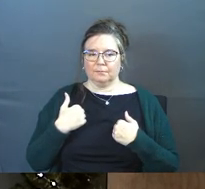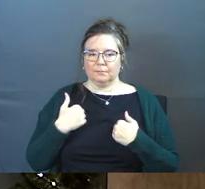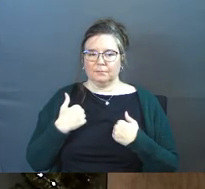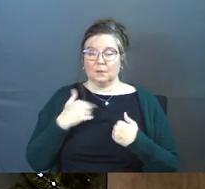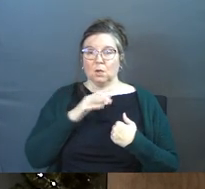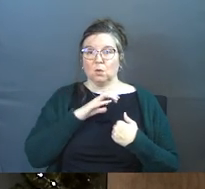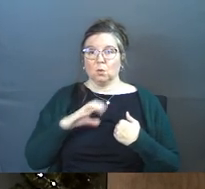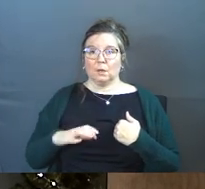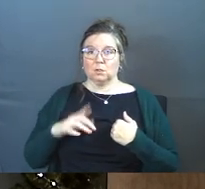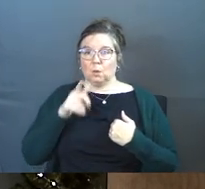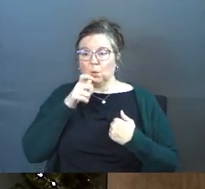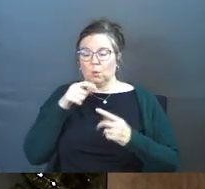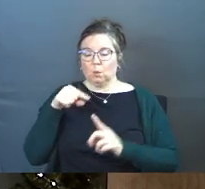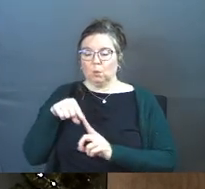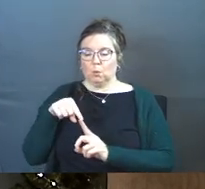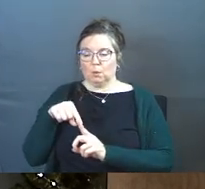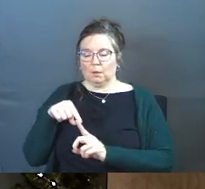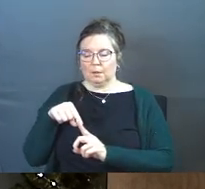a Christian who was a